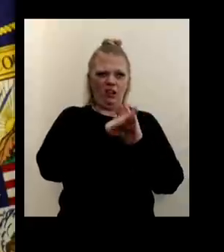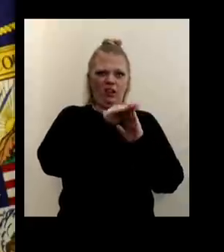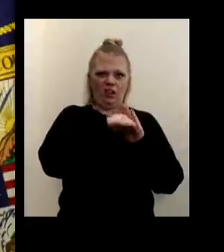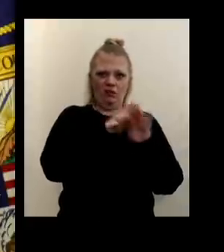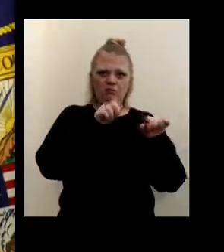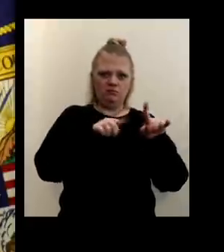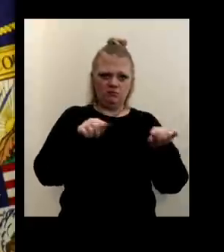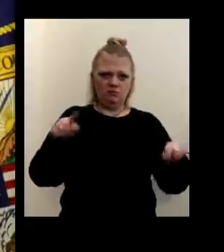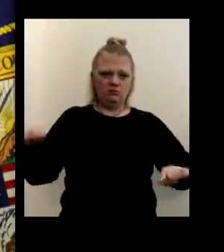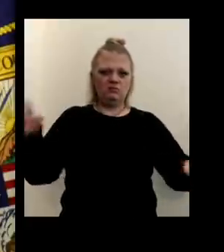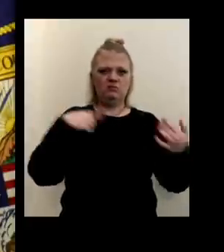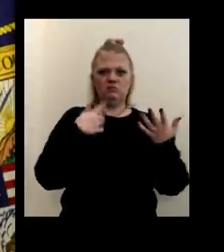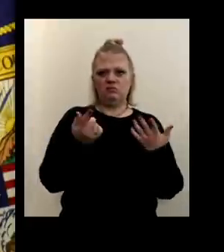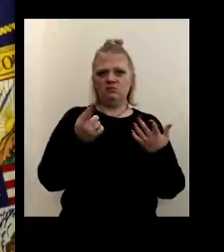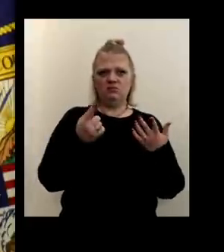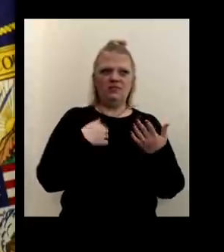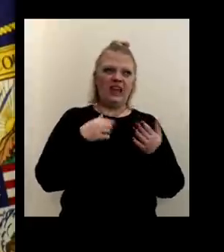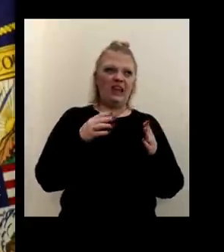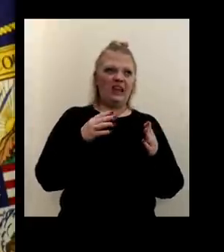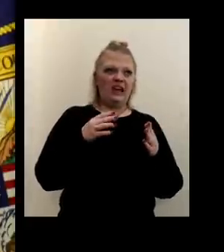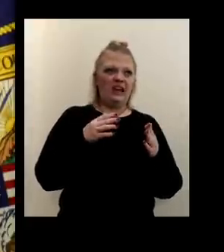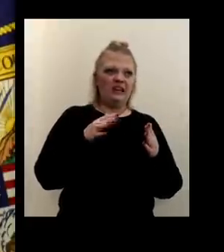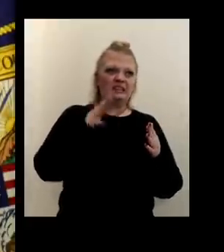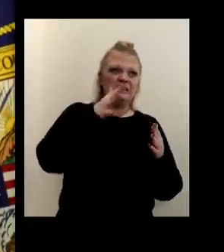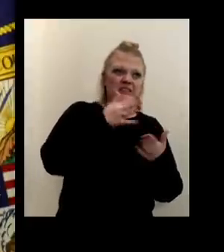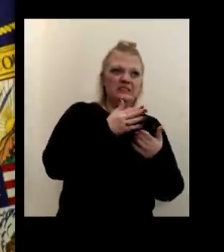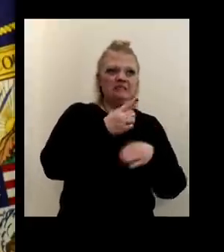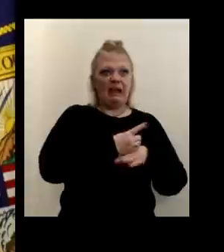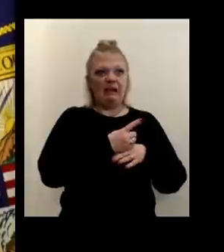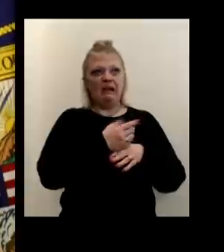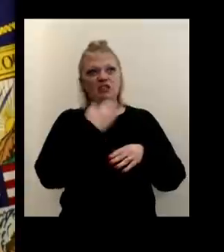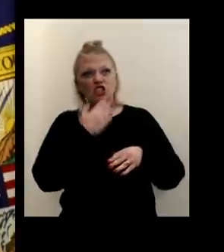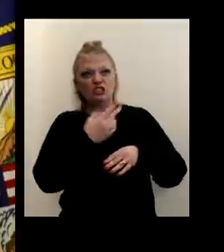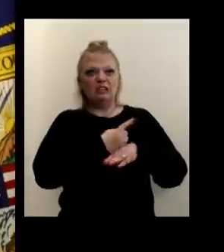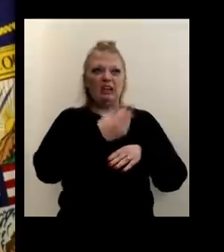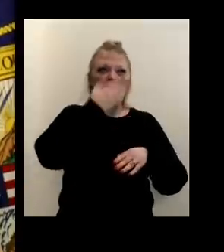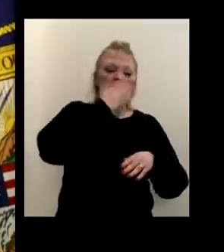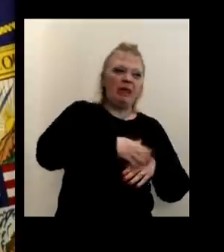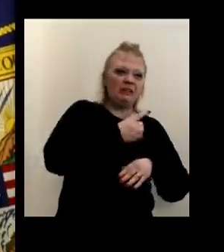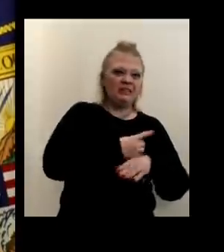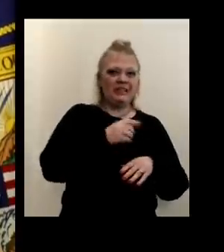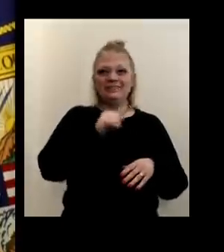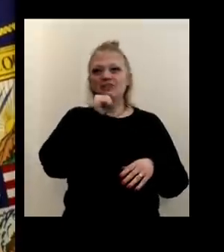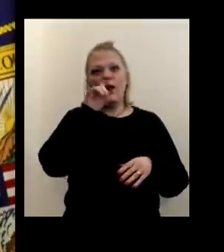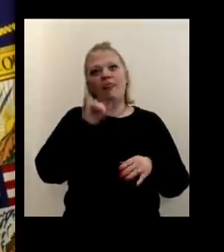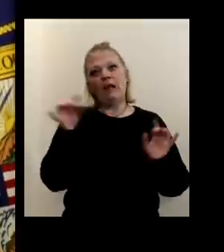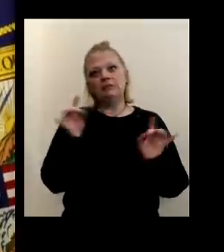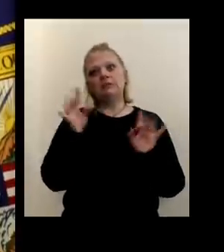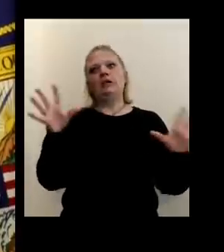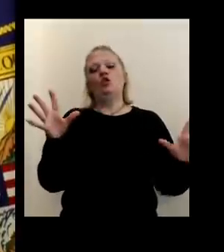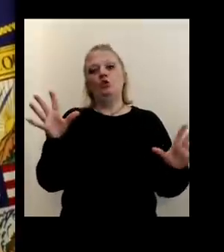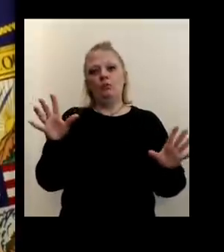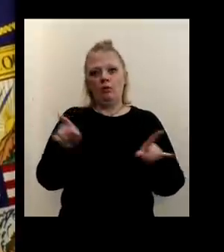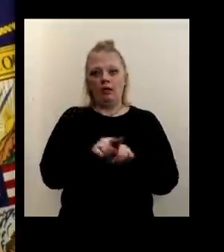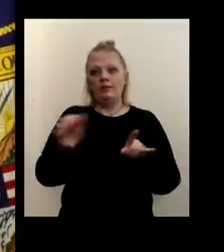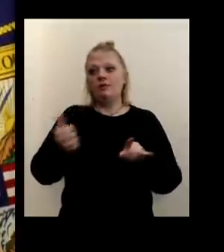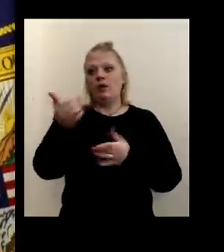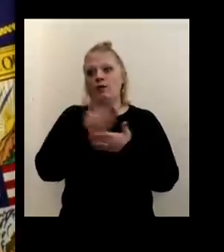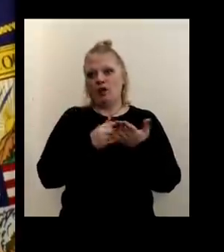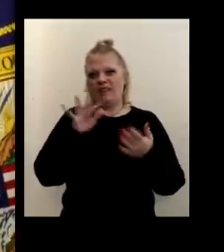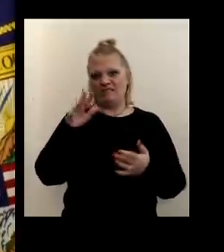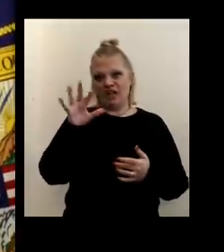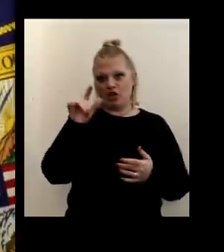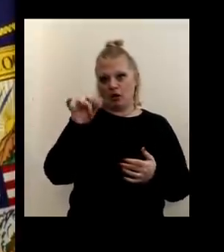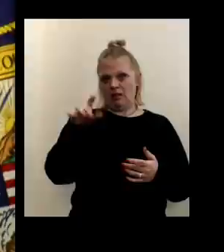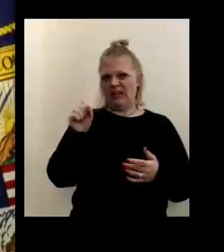good days, some not so great days, but nothing terrible. Certainly not as bad as what we've seen and not just other parts of, uh, Western New York, but, uh, the Finger Lakes